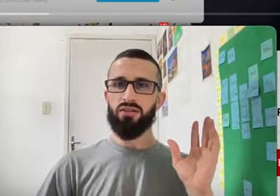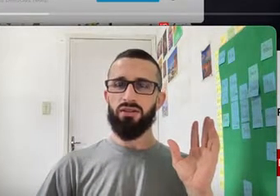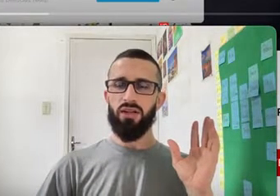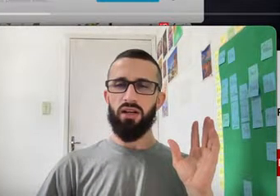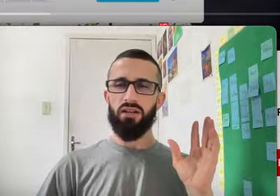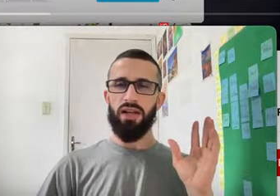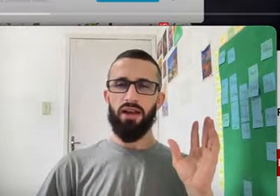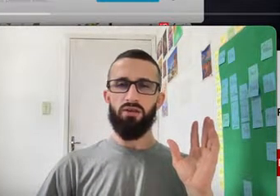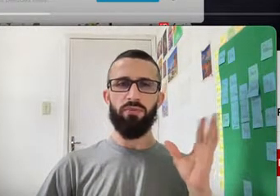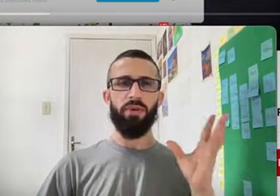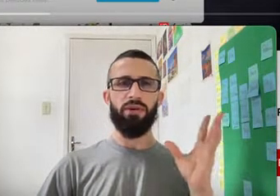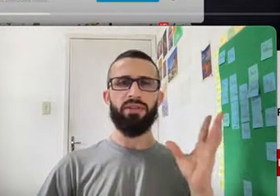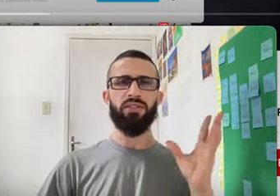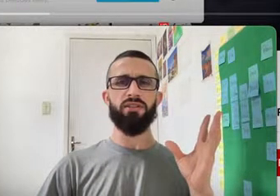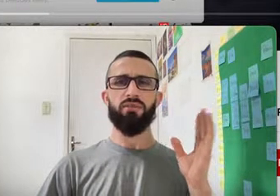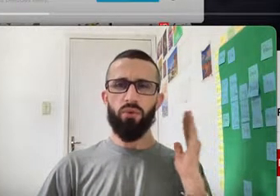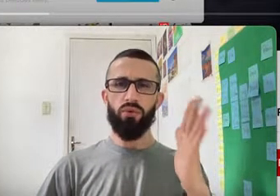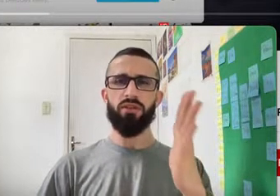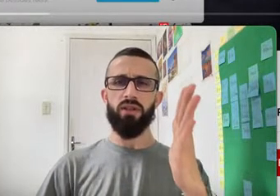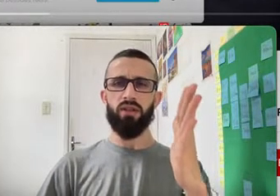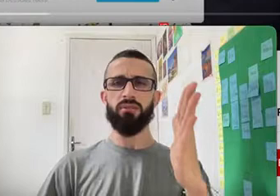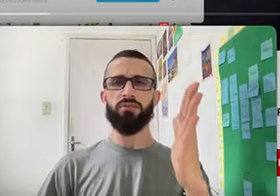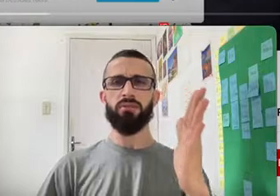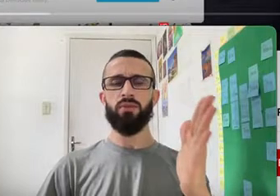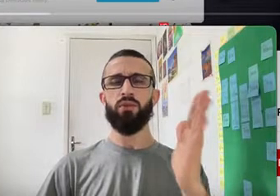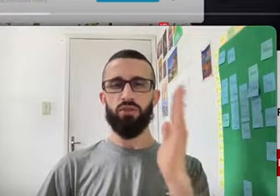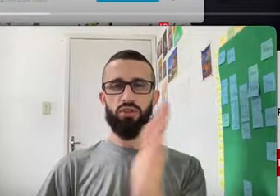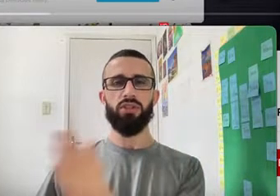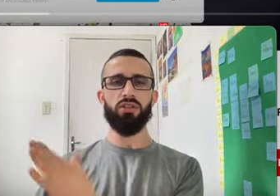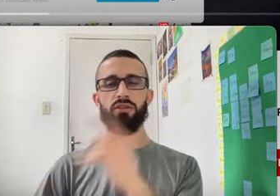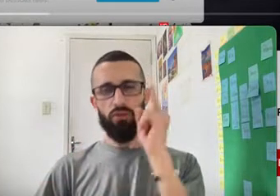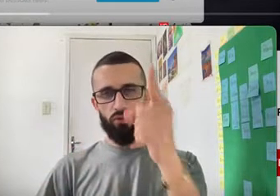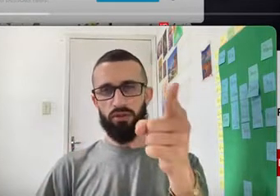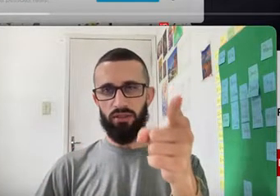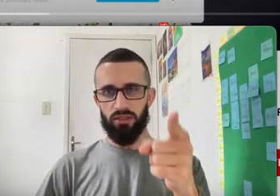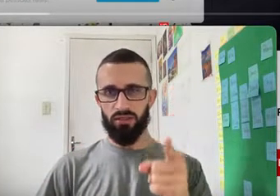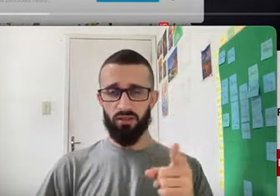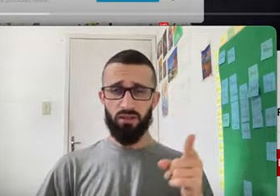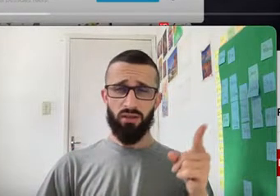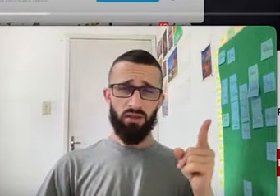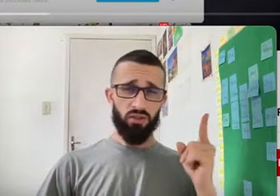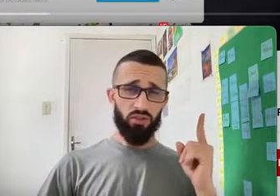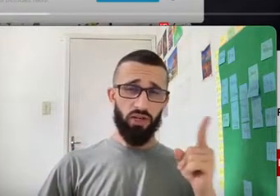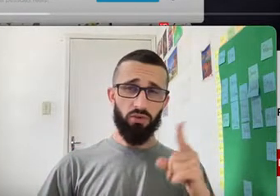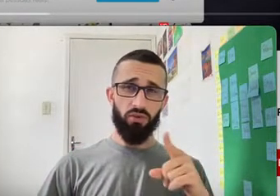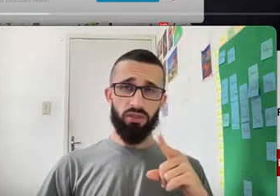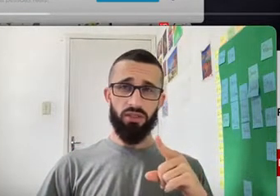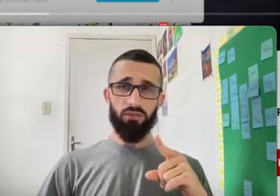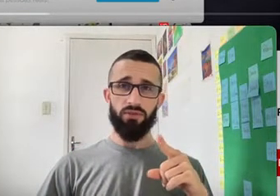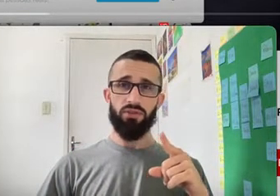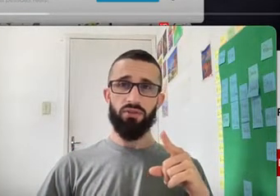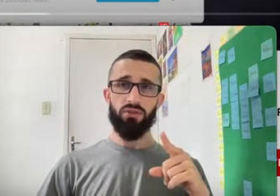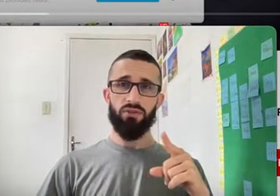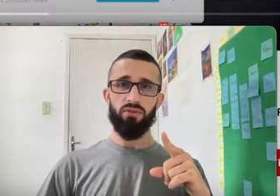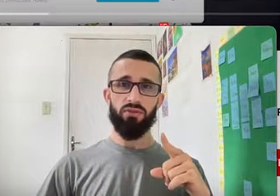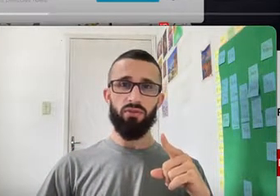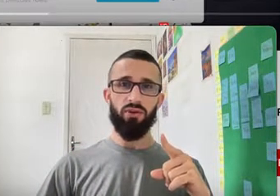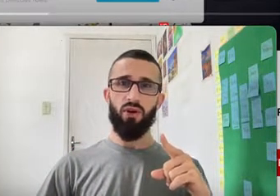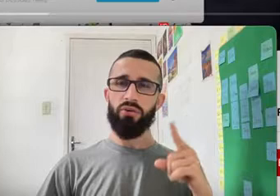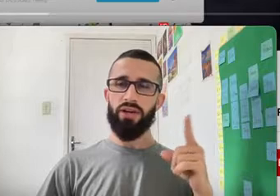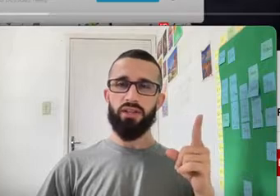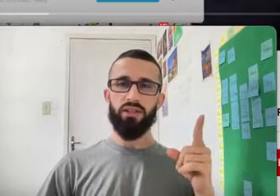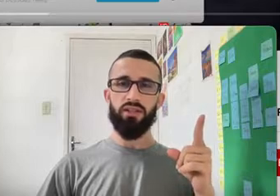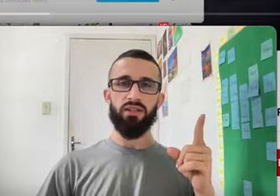All Now Imperative Curta Curtir Curta Já curta Esse Vídeo